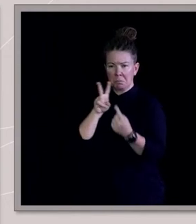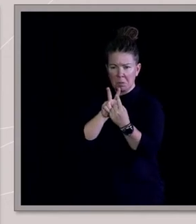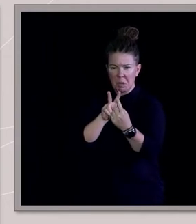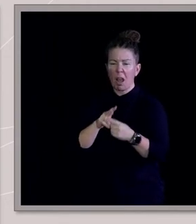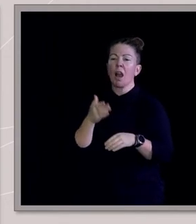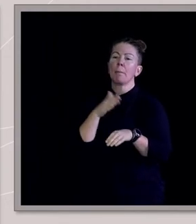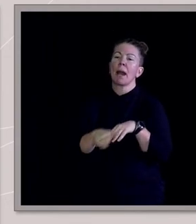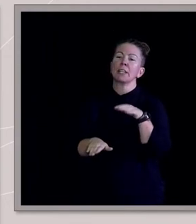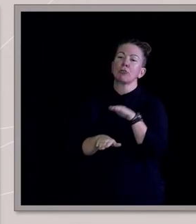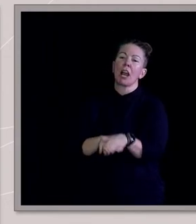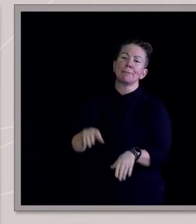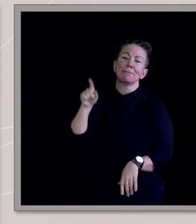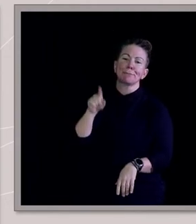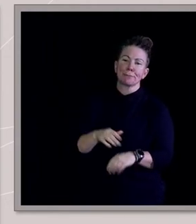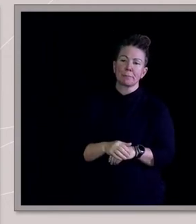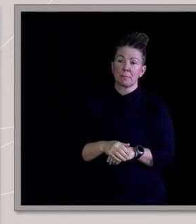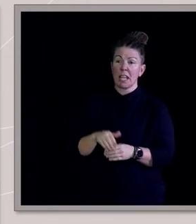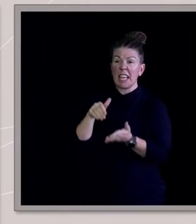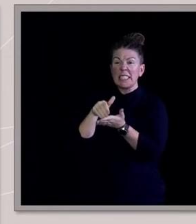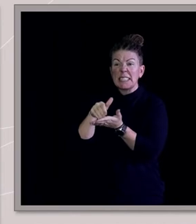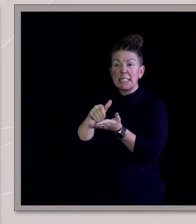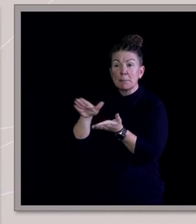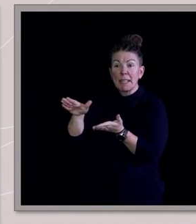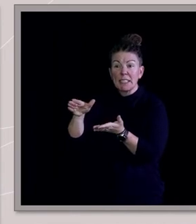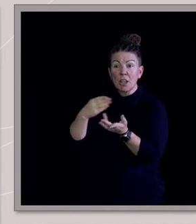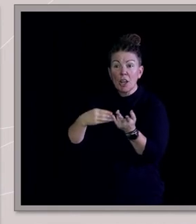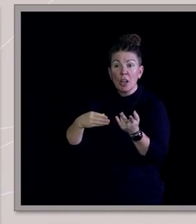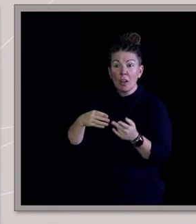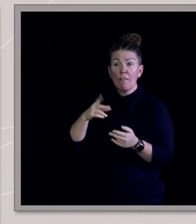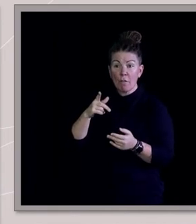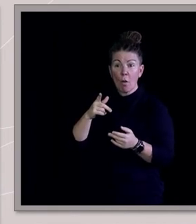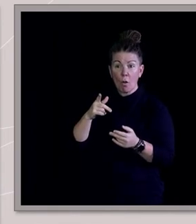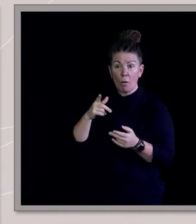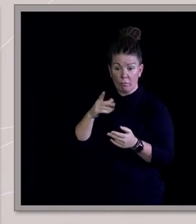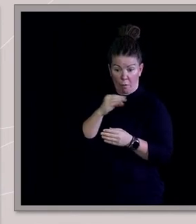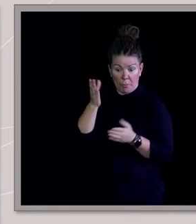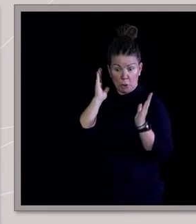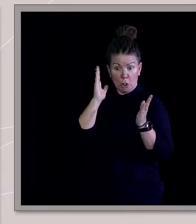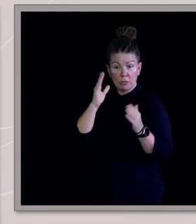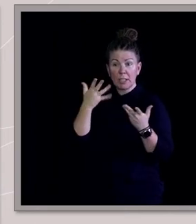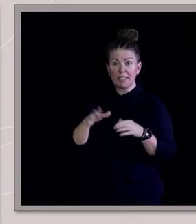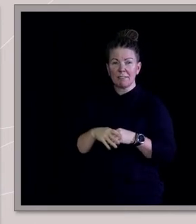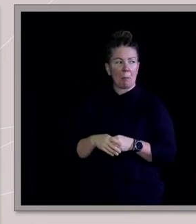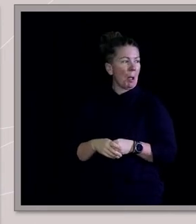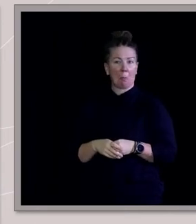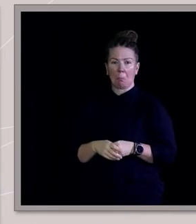Mardi Gras. So we get suspended from the church for the Mardi Gras. And I thought, great,